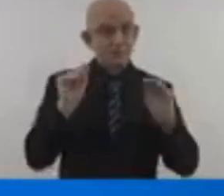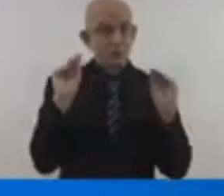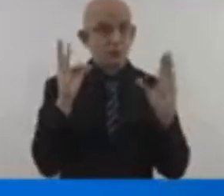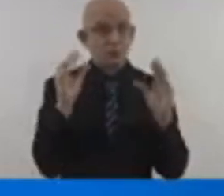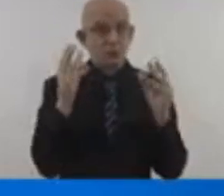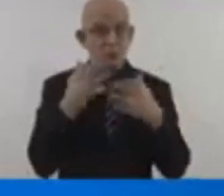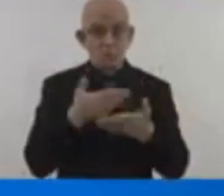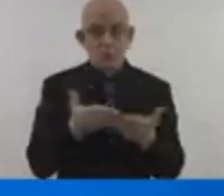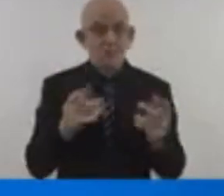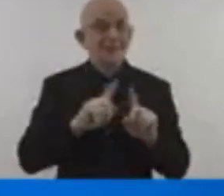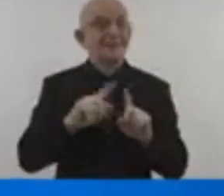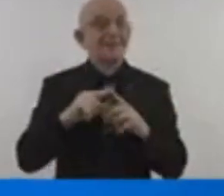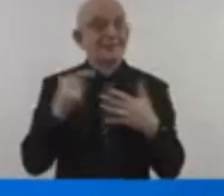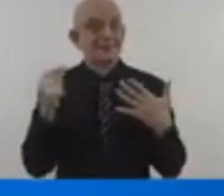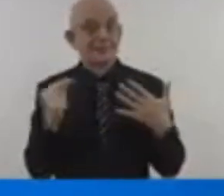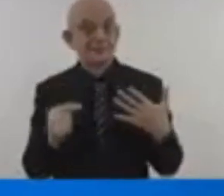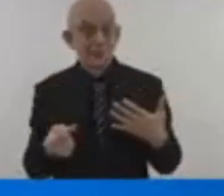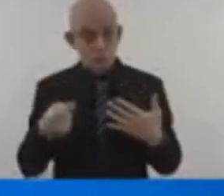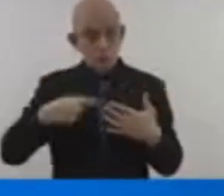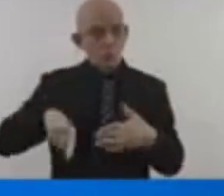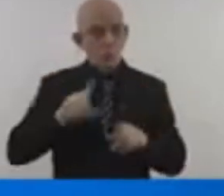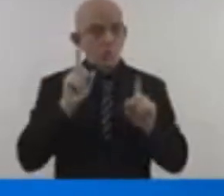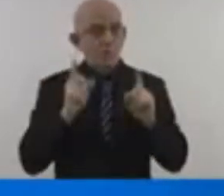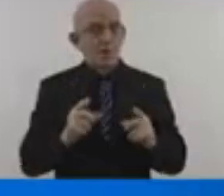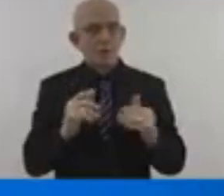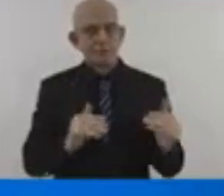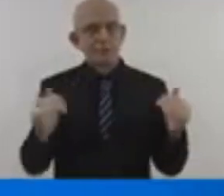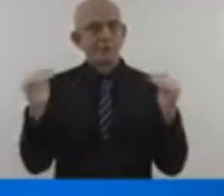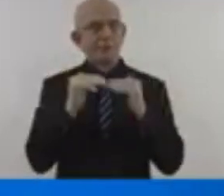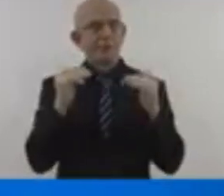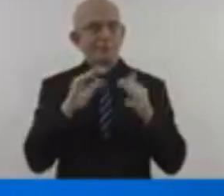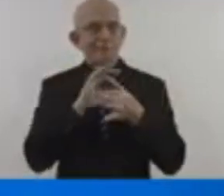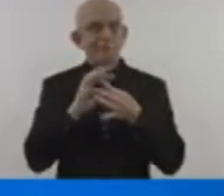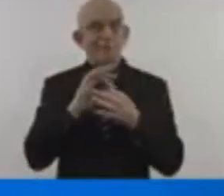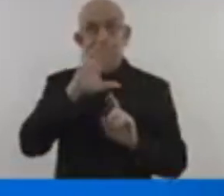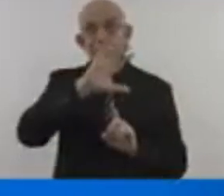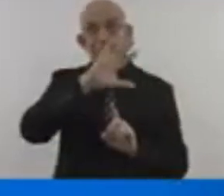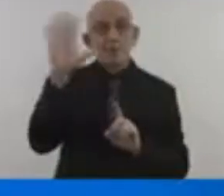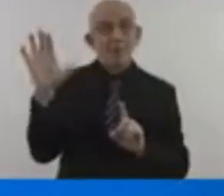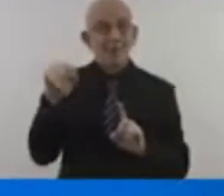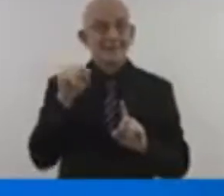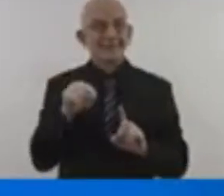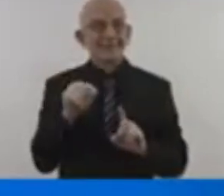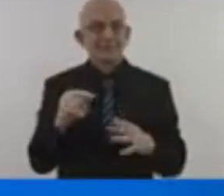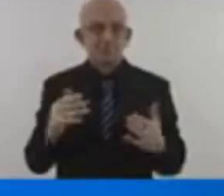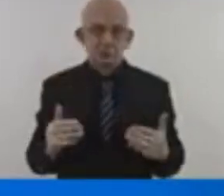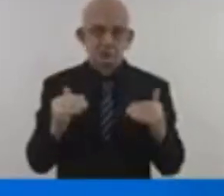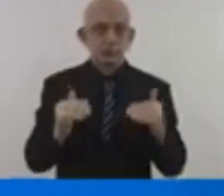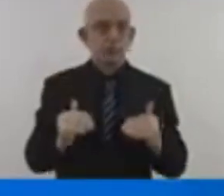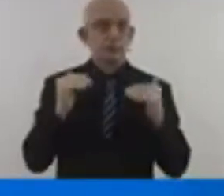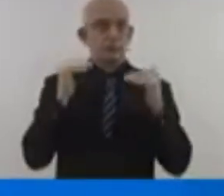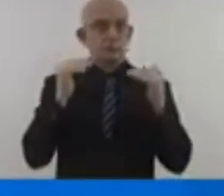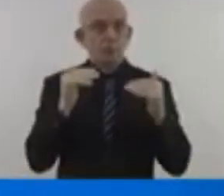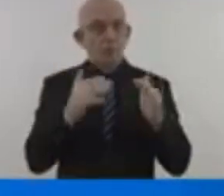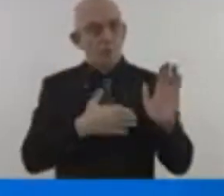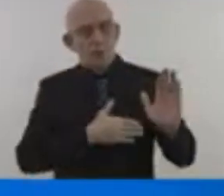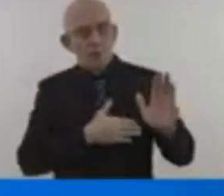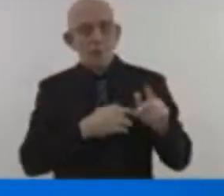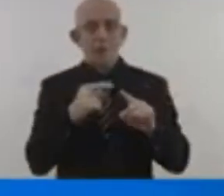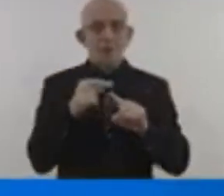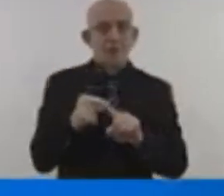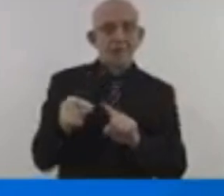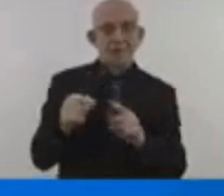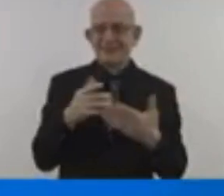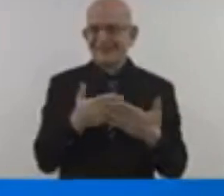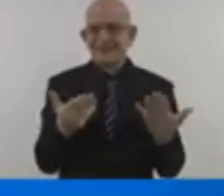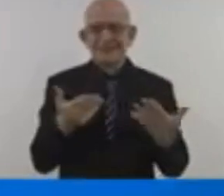and commitments turning into cash with finance pouring into the funds' coffers. But we